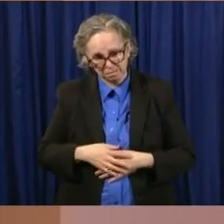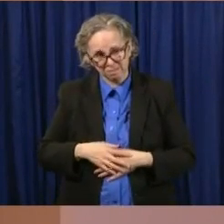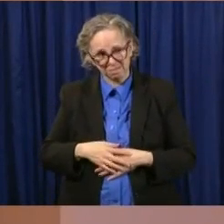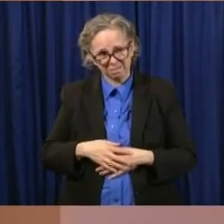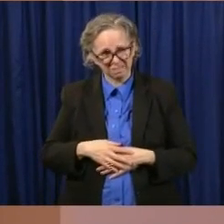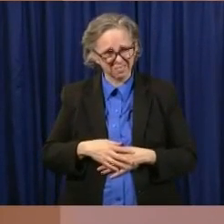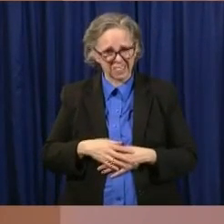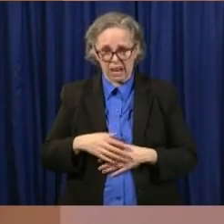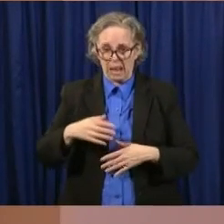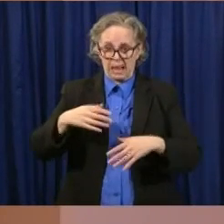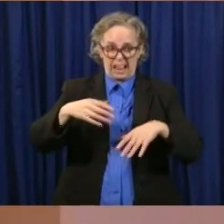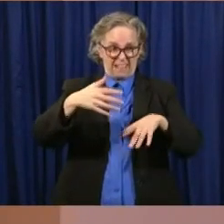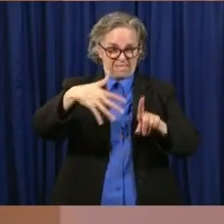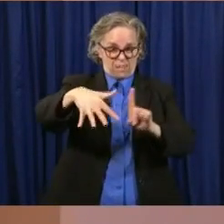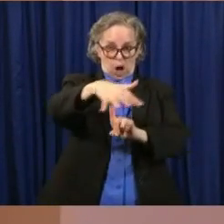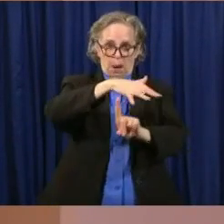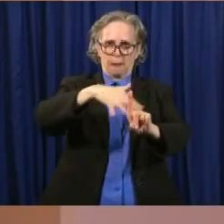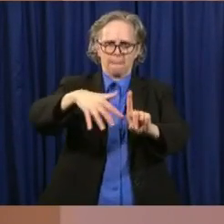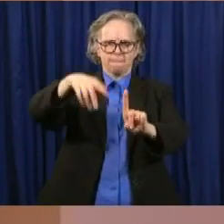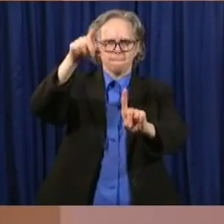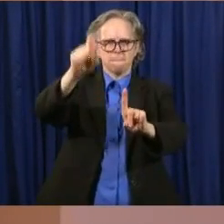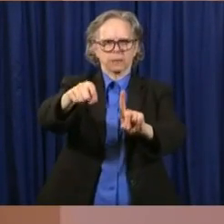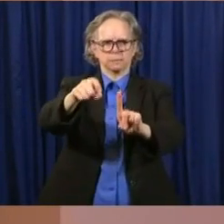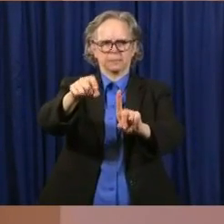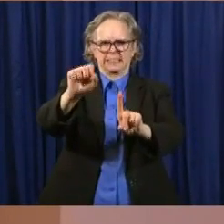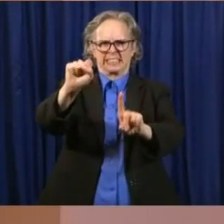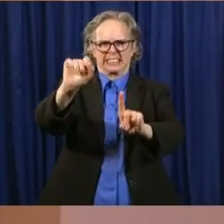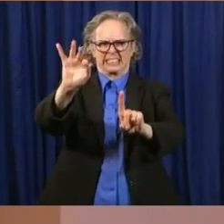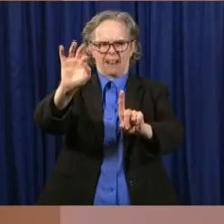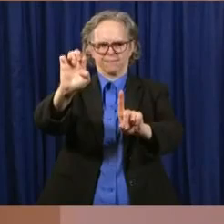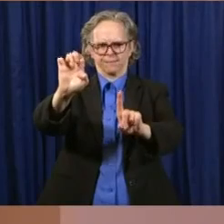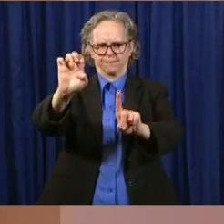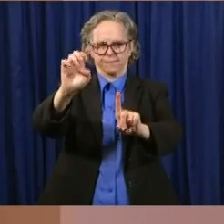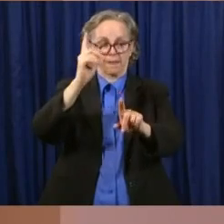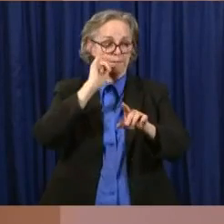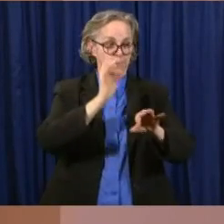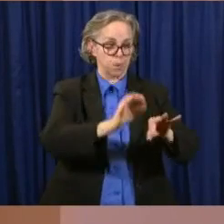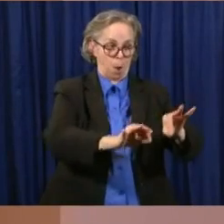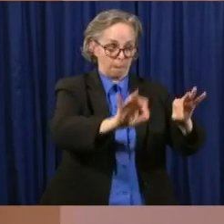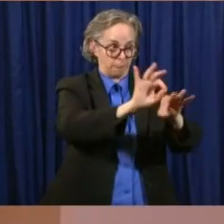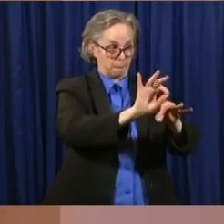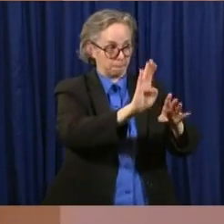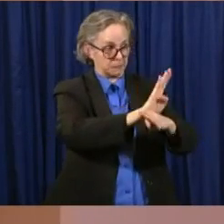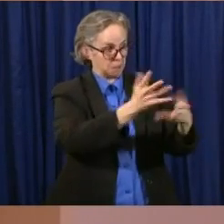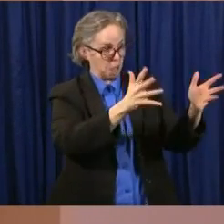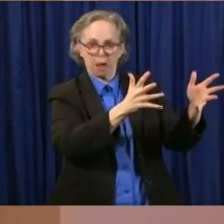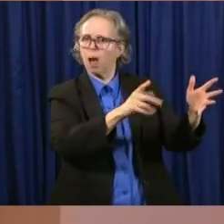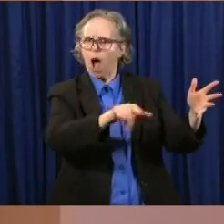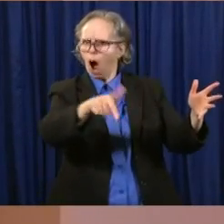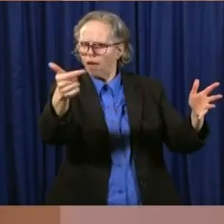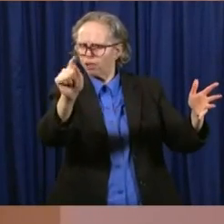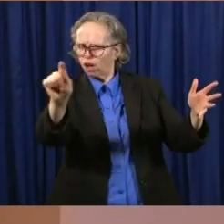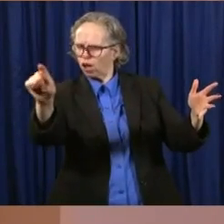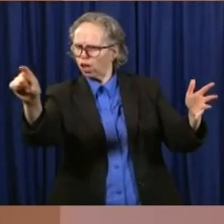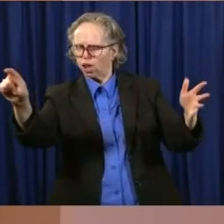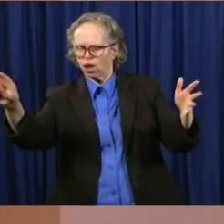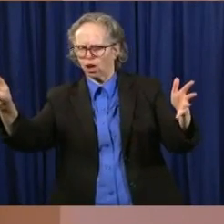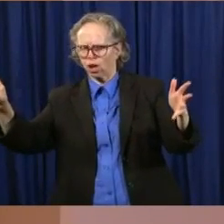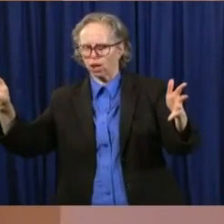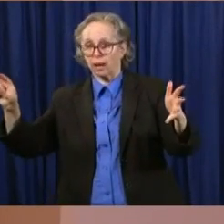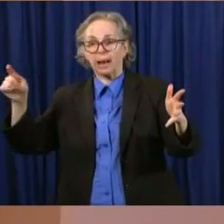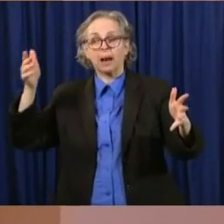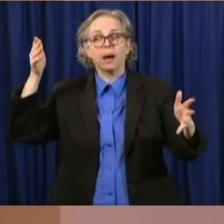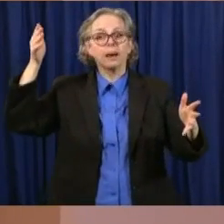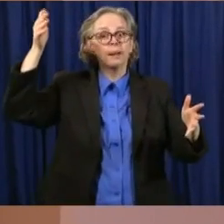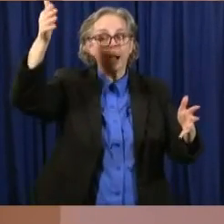those essential businesses that are there now, but as we go forward. Because those list of protocols that we've been working with